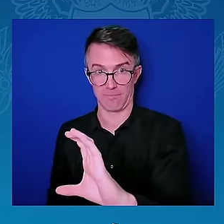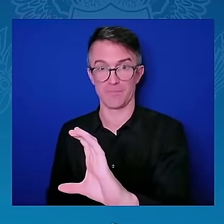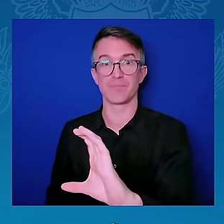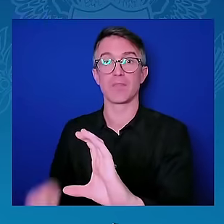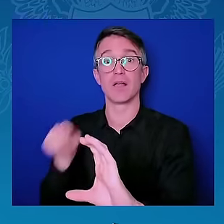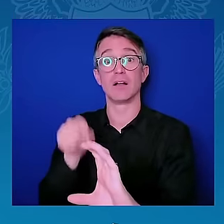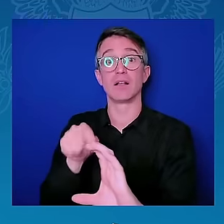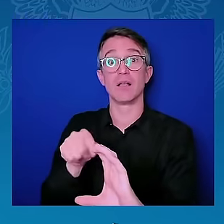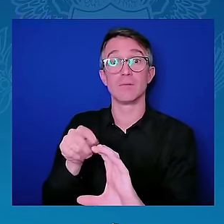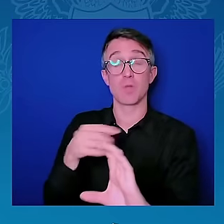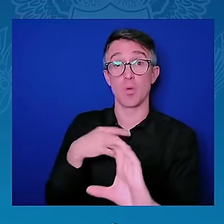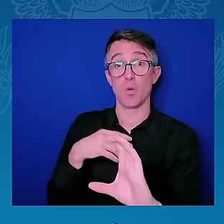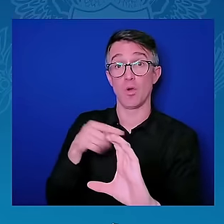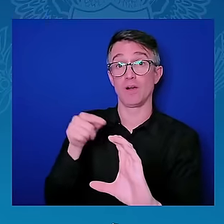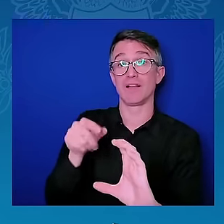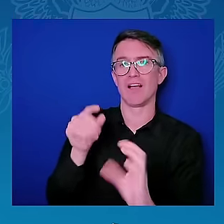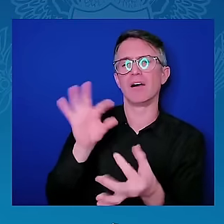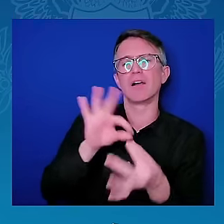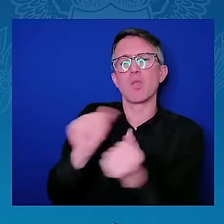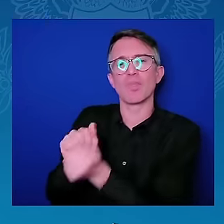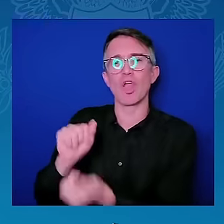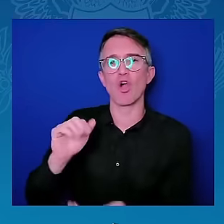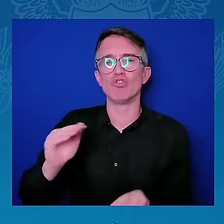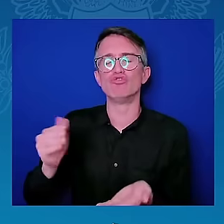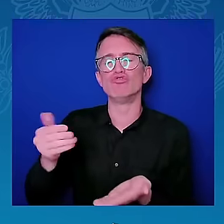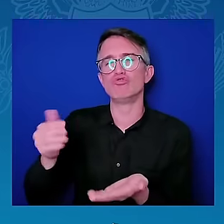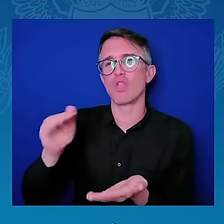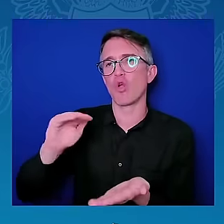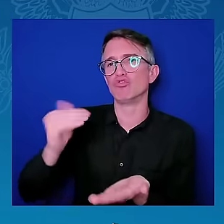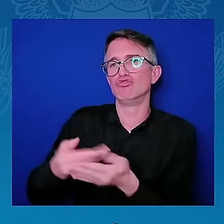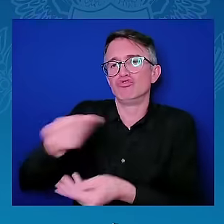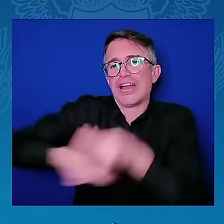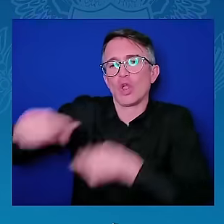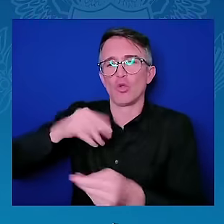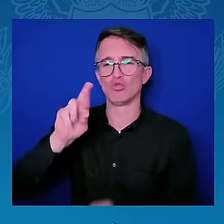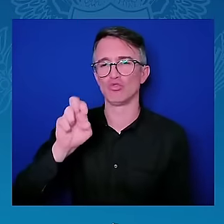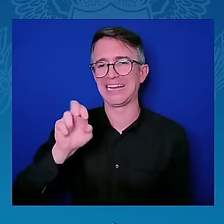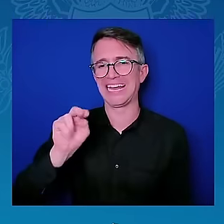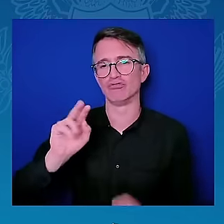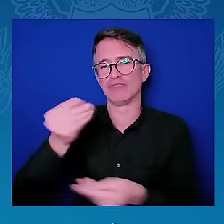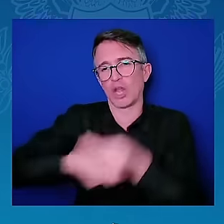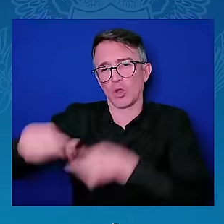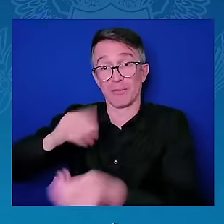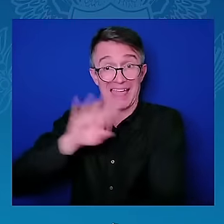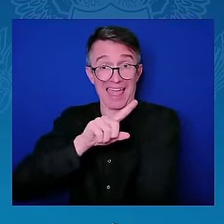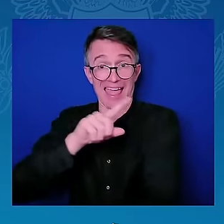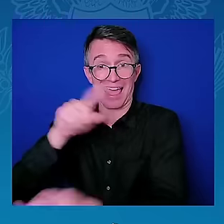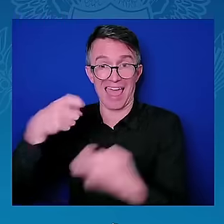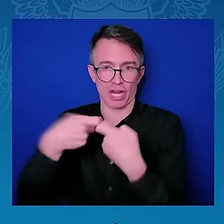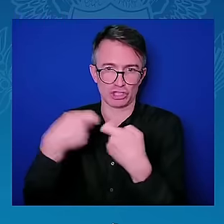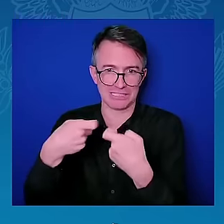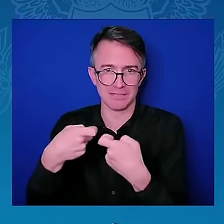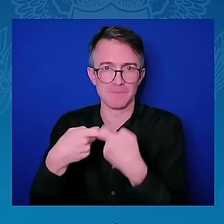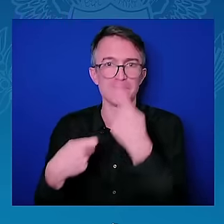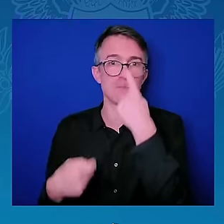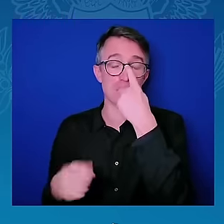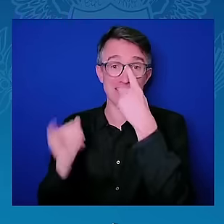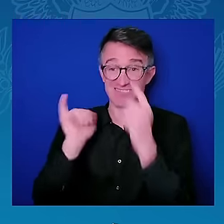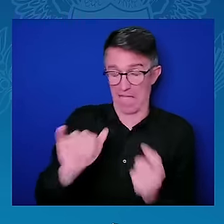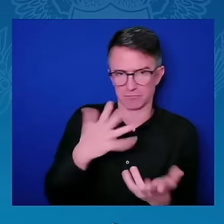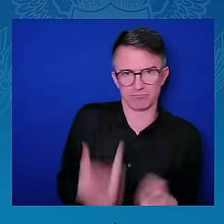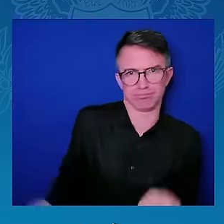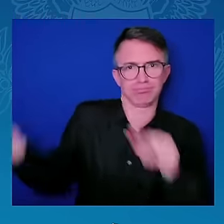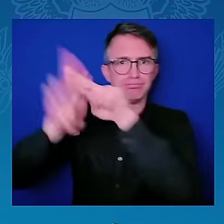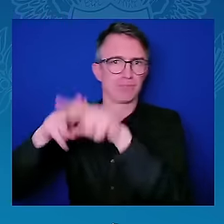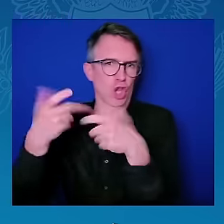-safi human capital. G42 will tell you, and Microsoft, and I'm sure they are in this meeting, Microsoft will